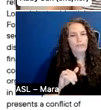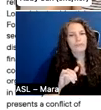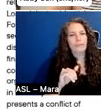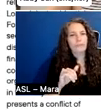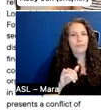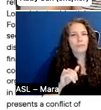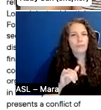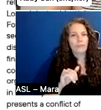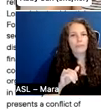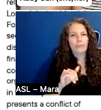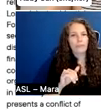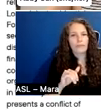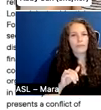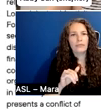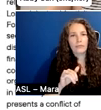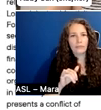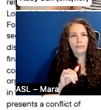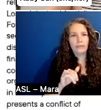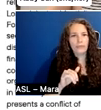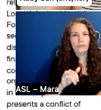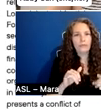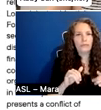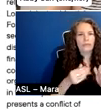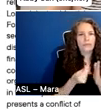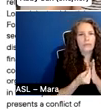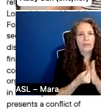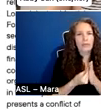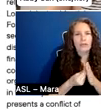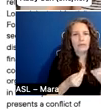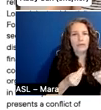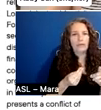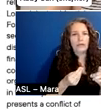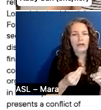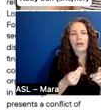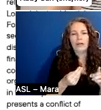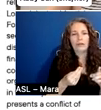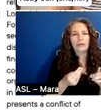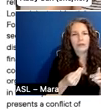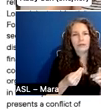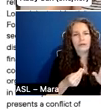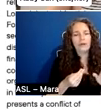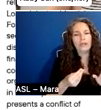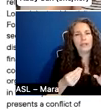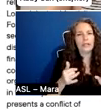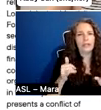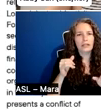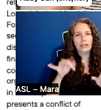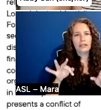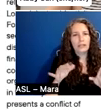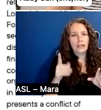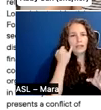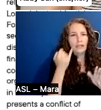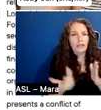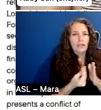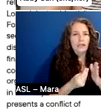you know, where you're getting the money from because it's yourself, but you are incurring. Also you're gaining potential financial debt